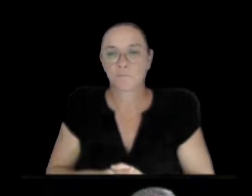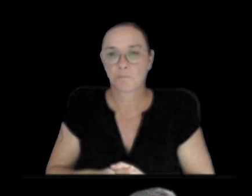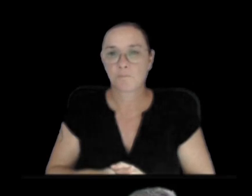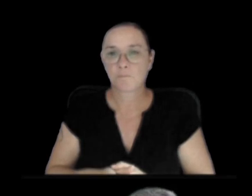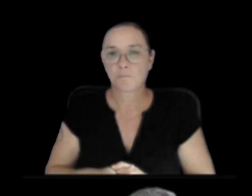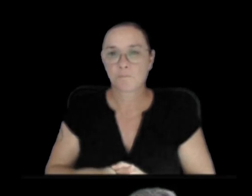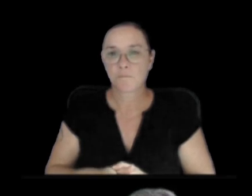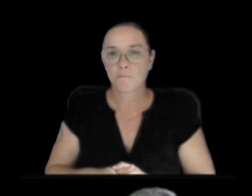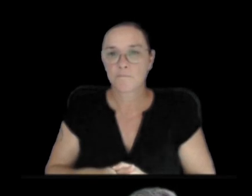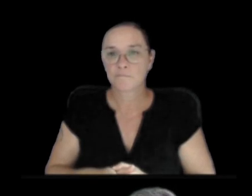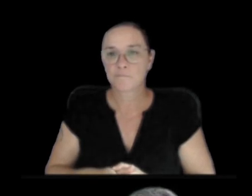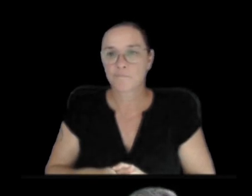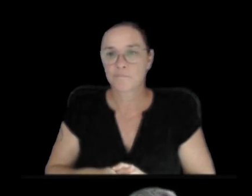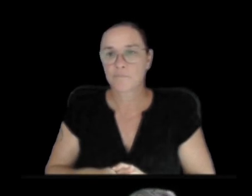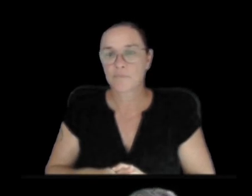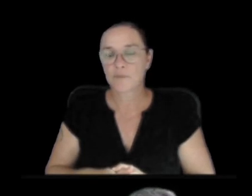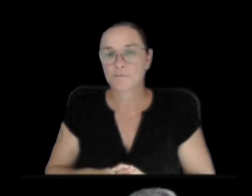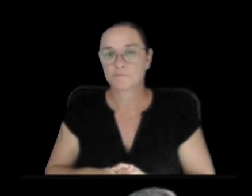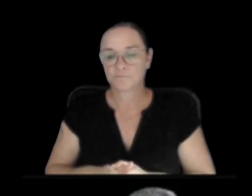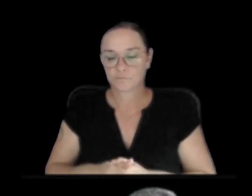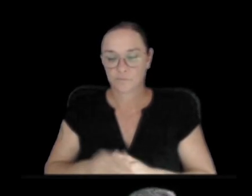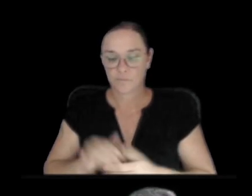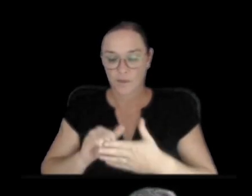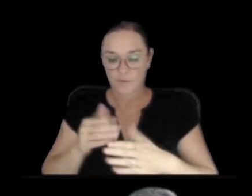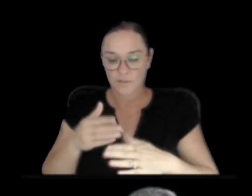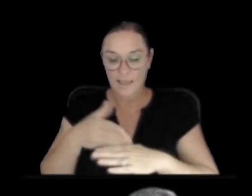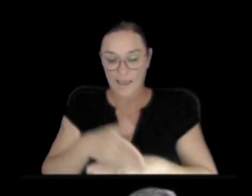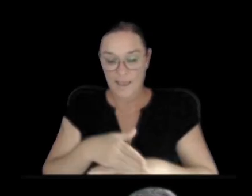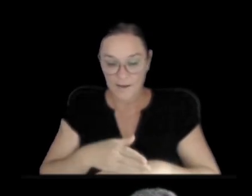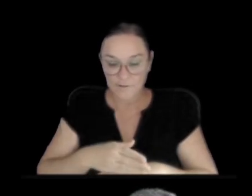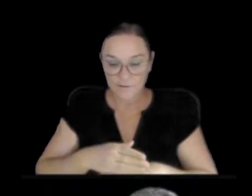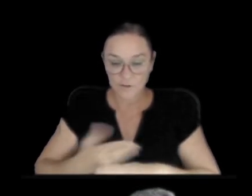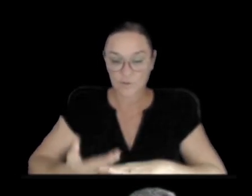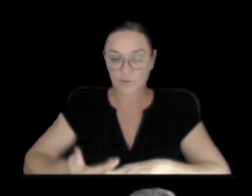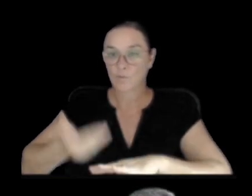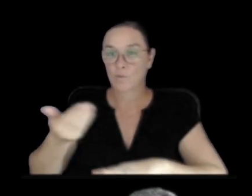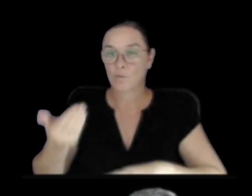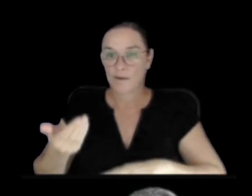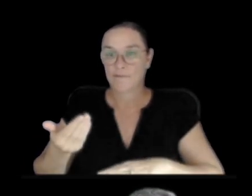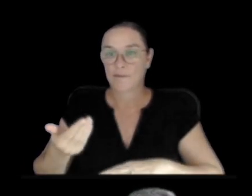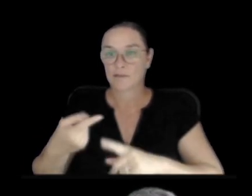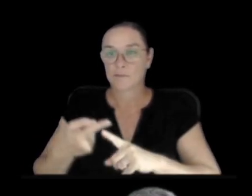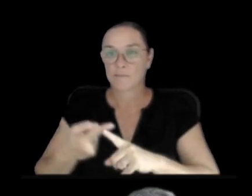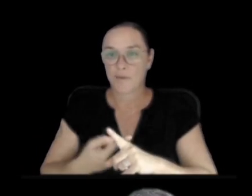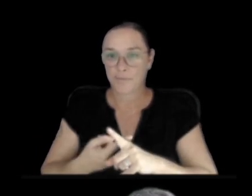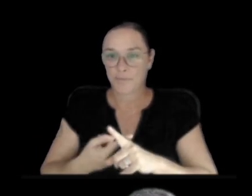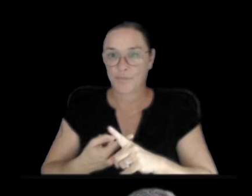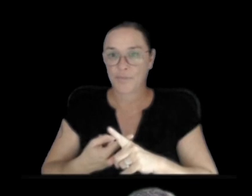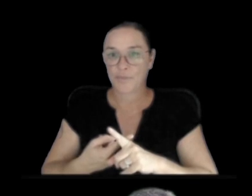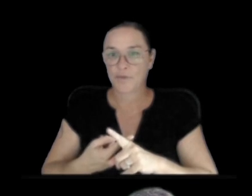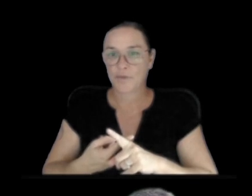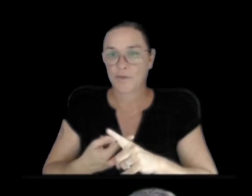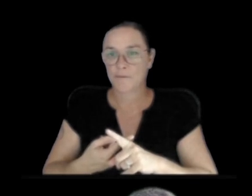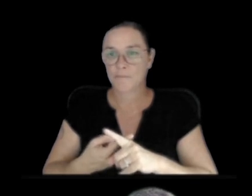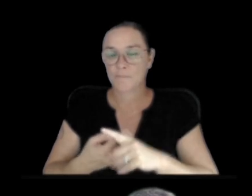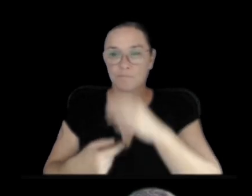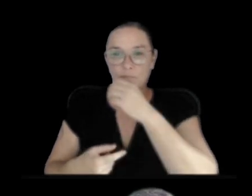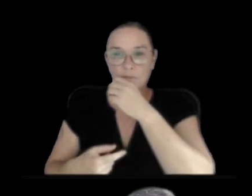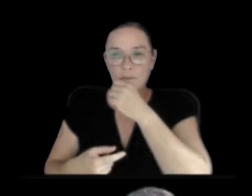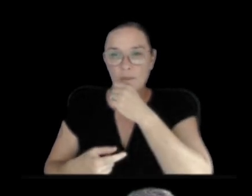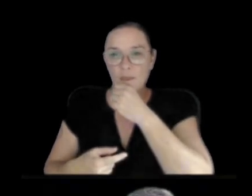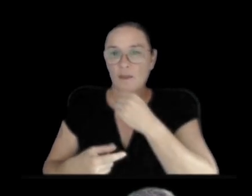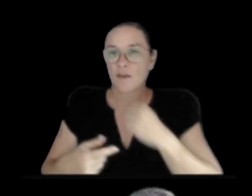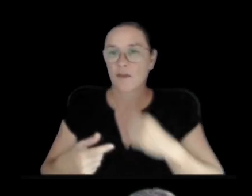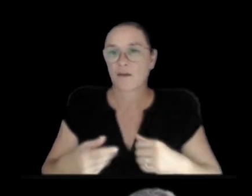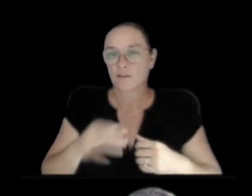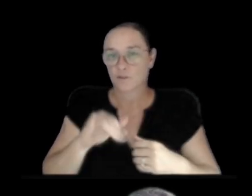that's what followed the previous month where we saw first an intrusion back in mid-July, and then inflation migrating to the east,